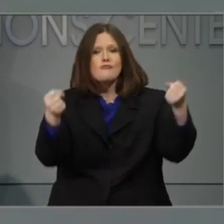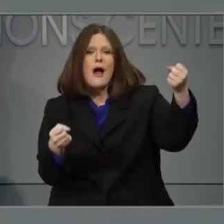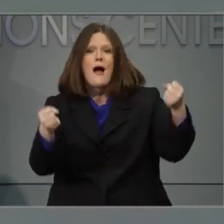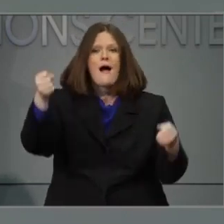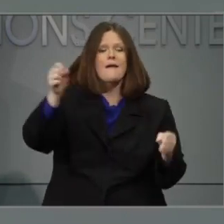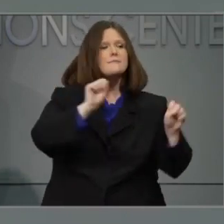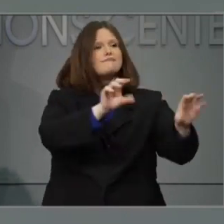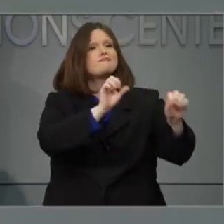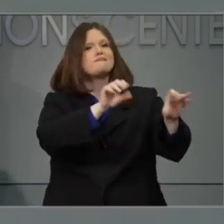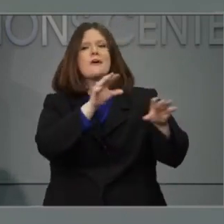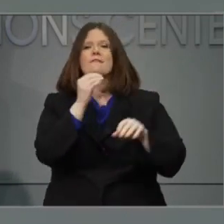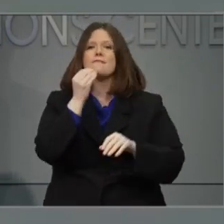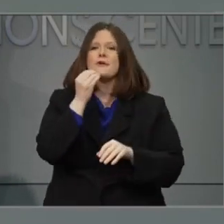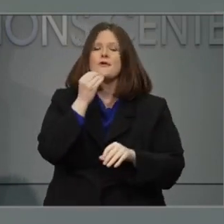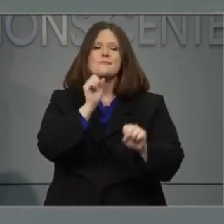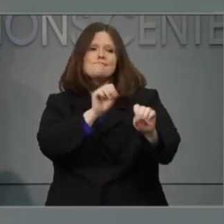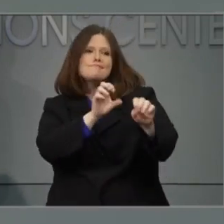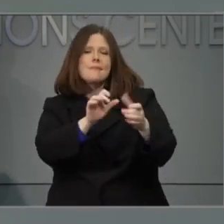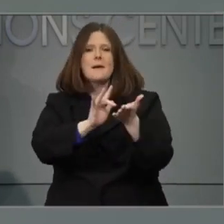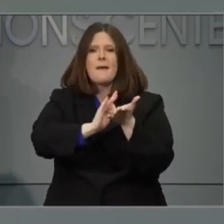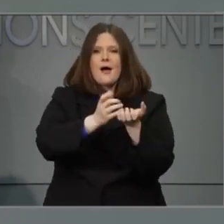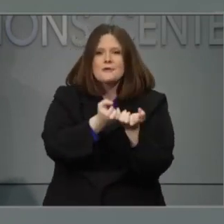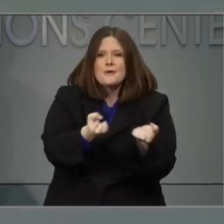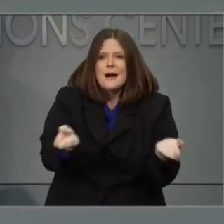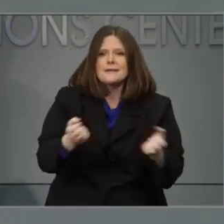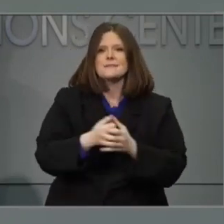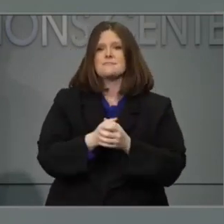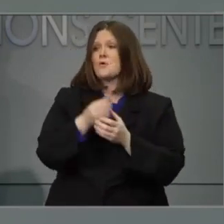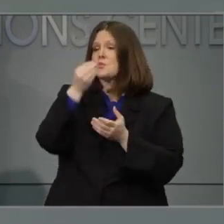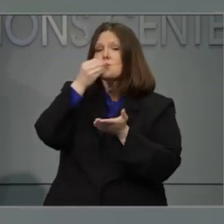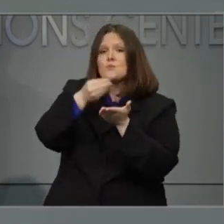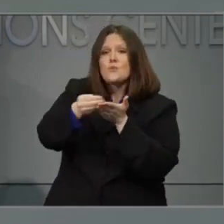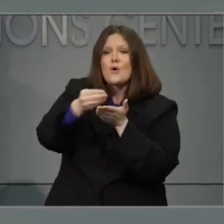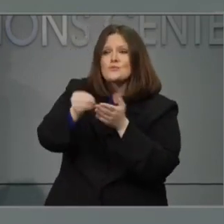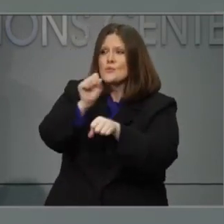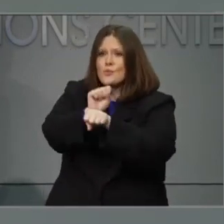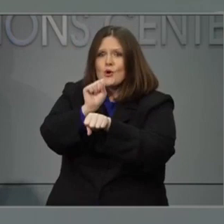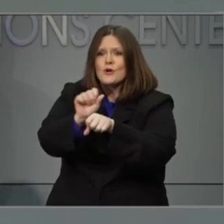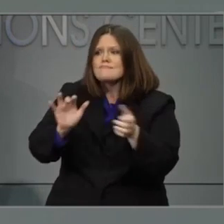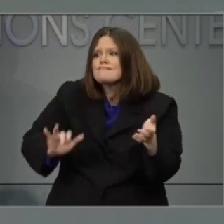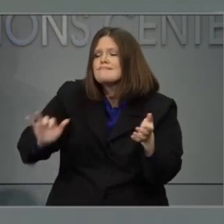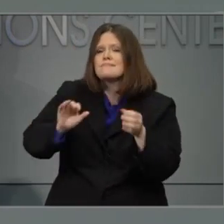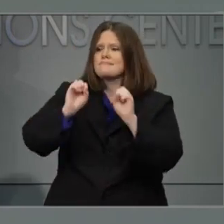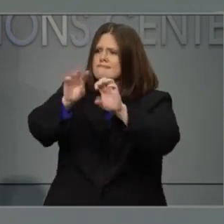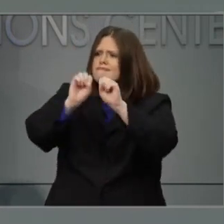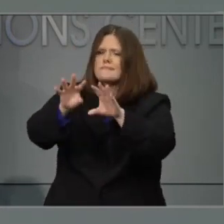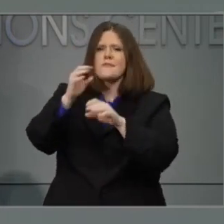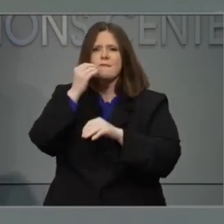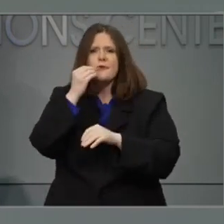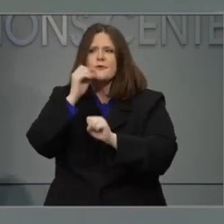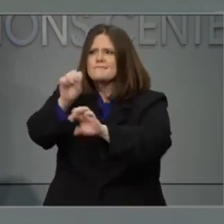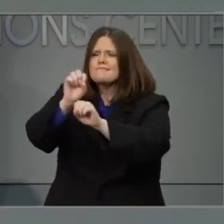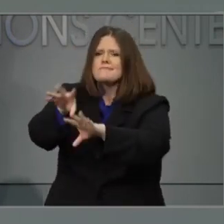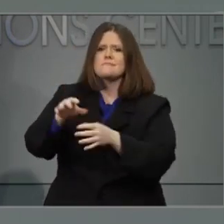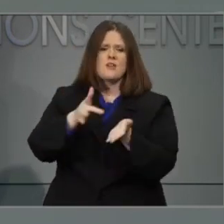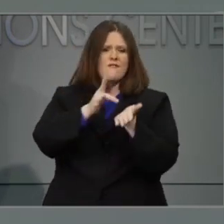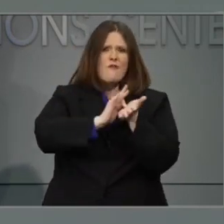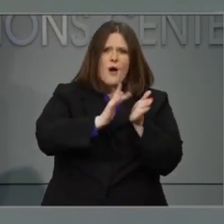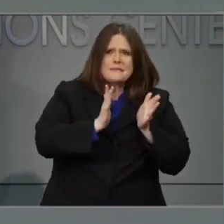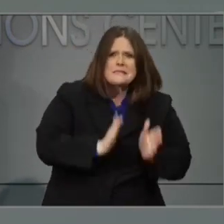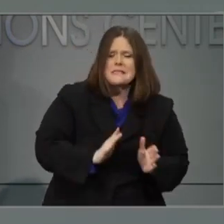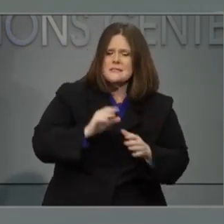supplies. Our grocery store workers who are stocking shelves. Our pharmacists filling prescriptions. Our